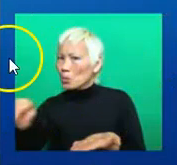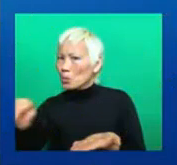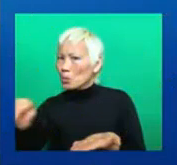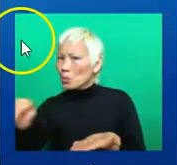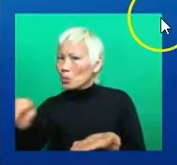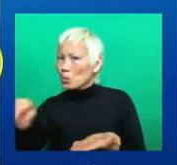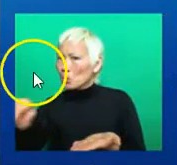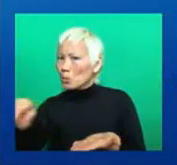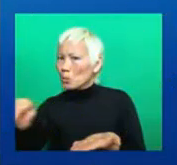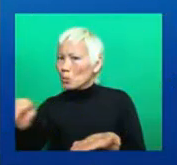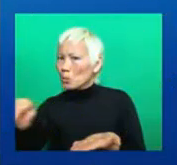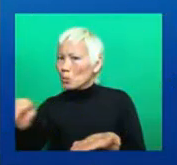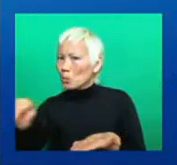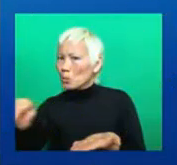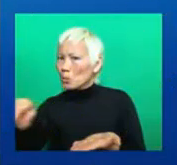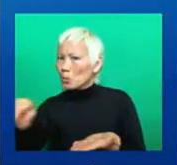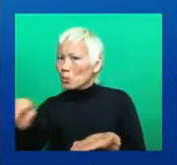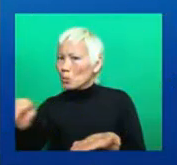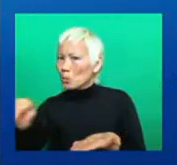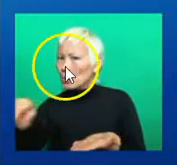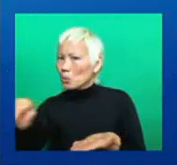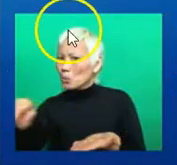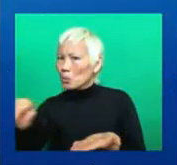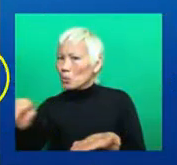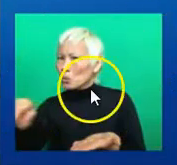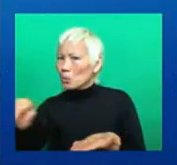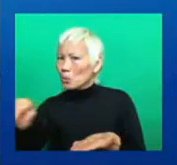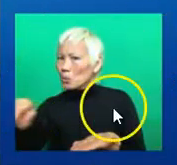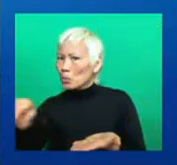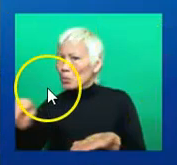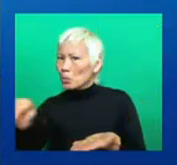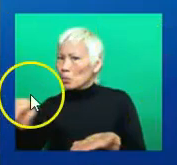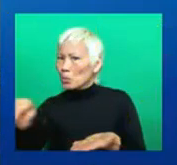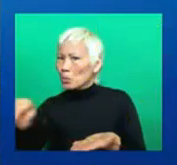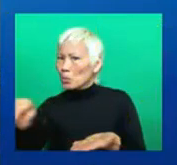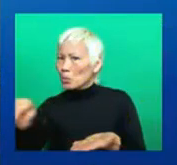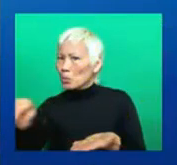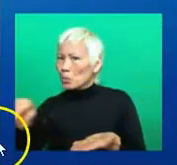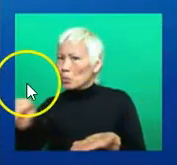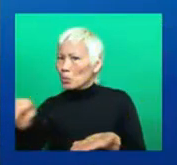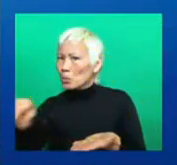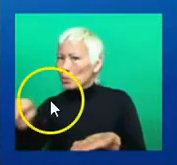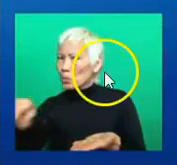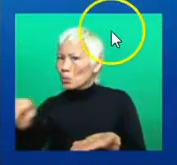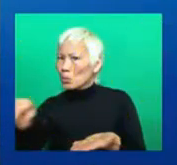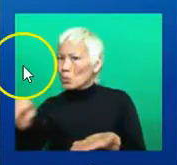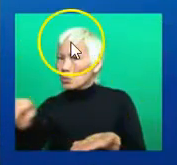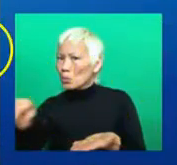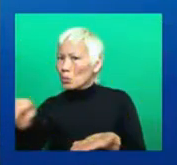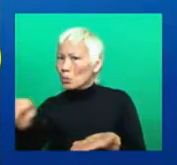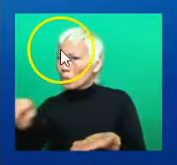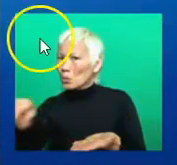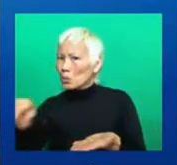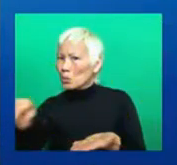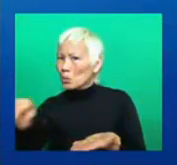And apparently That's what we do So that's why They're Hard bent on You know Tarnishing our